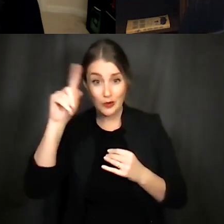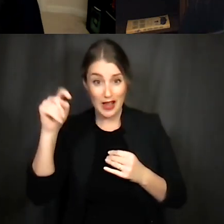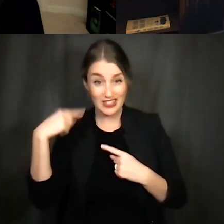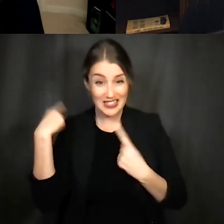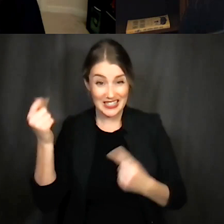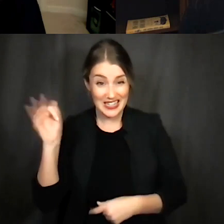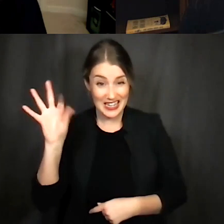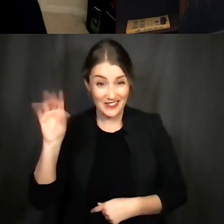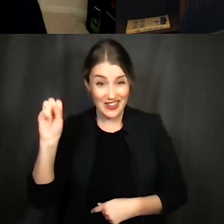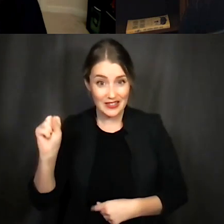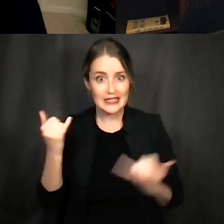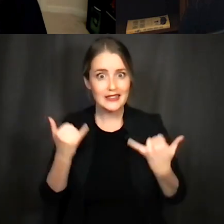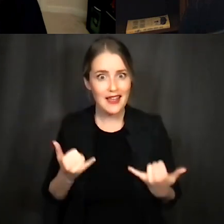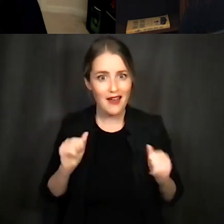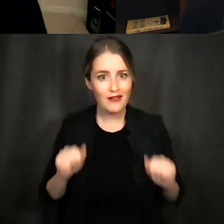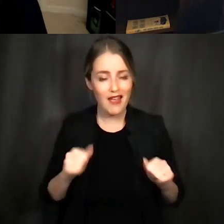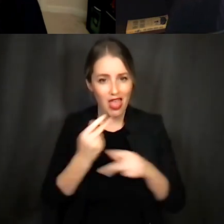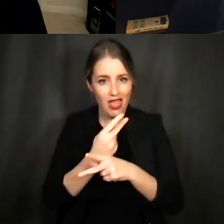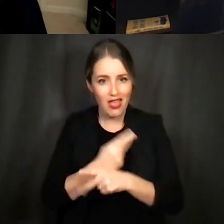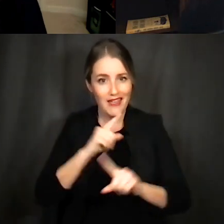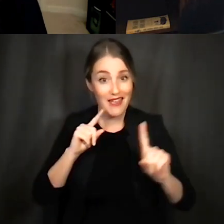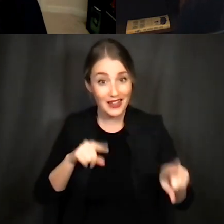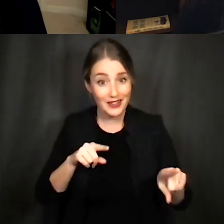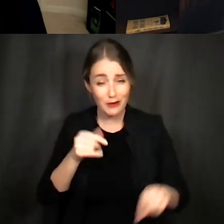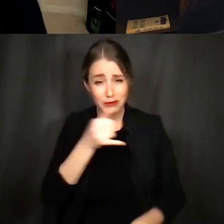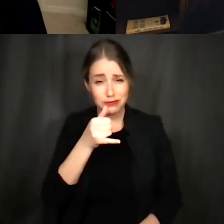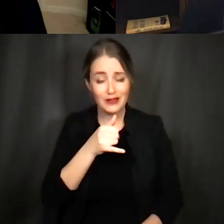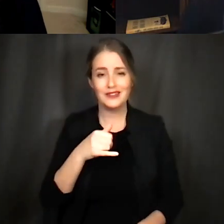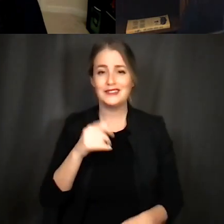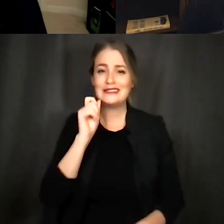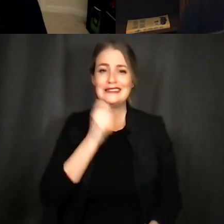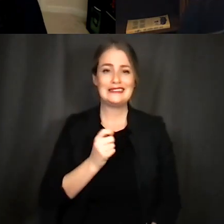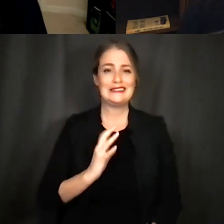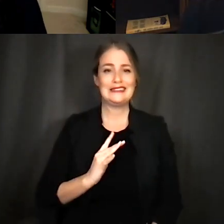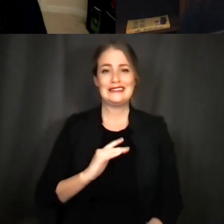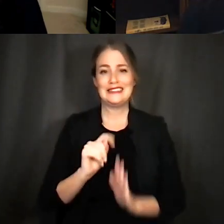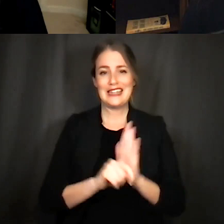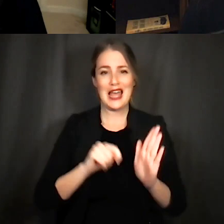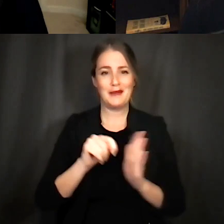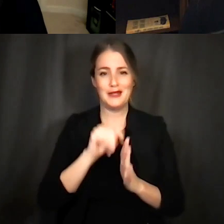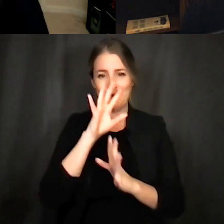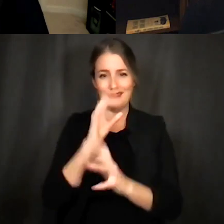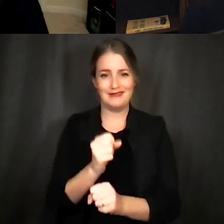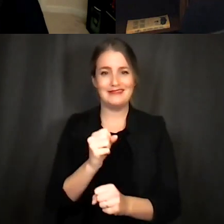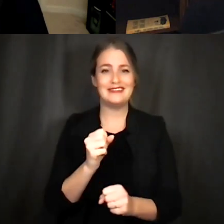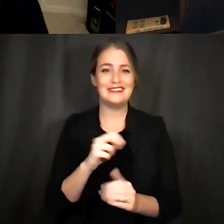50s you know um you know it's a really it's a really cool time to be interested in science